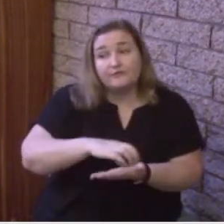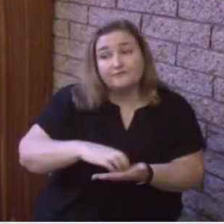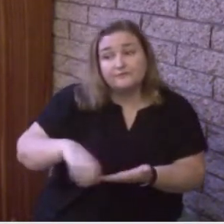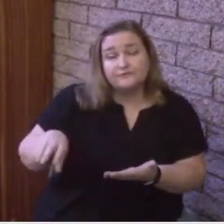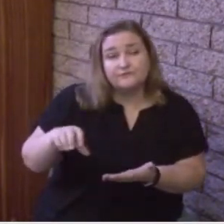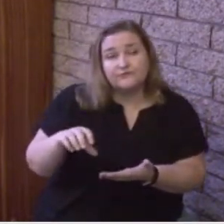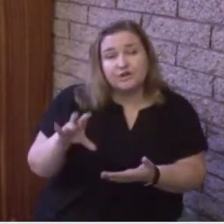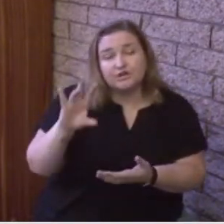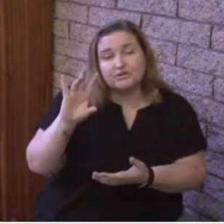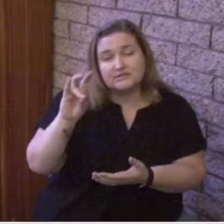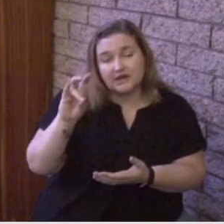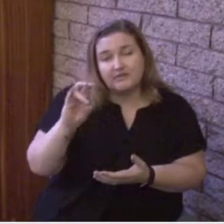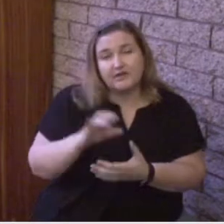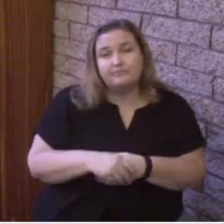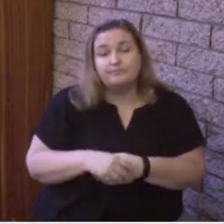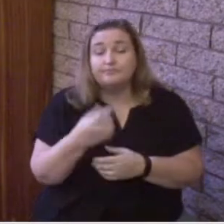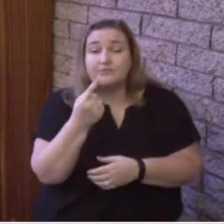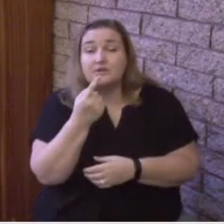He says this, Let